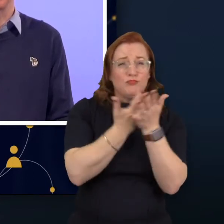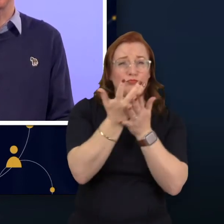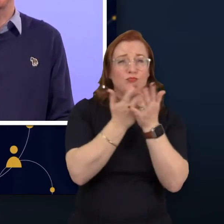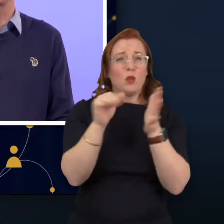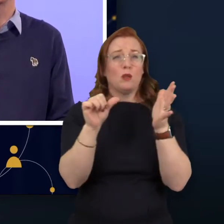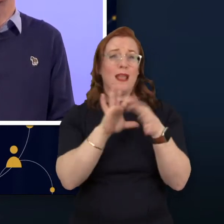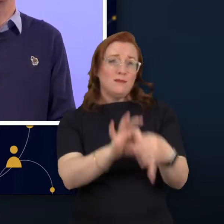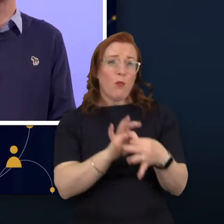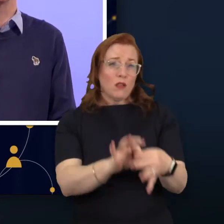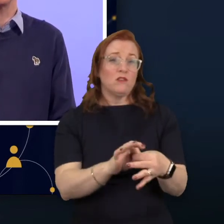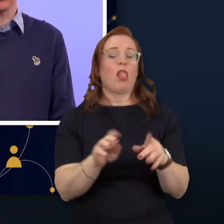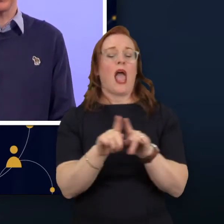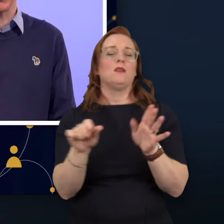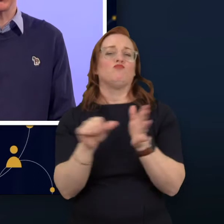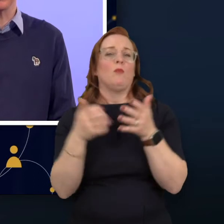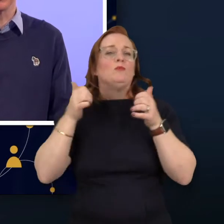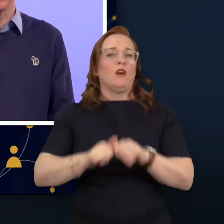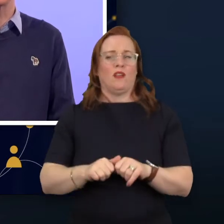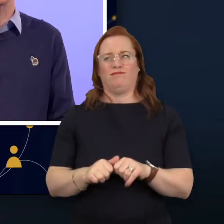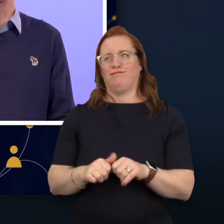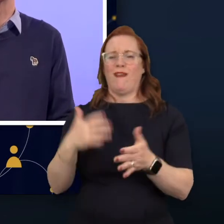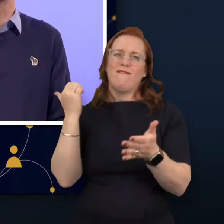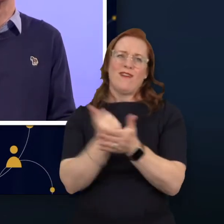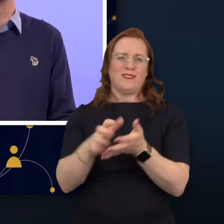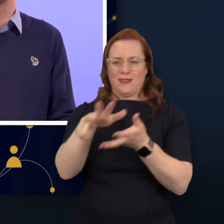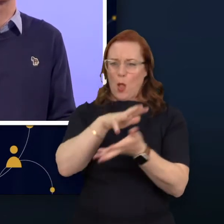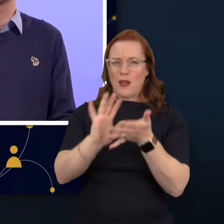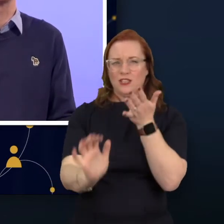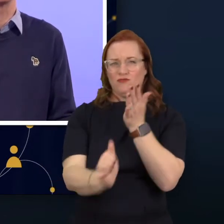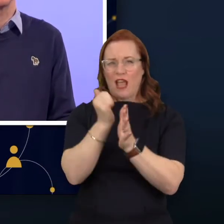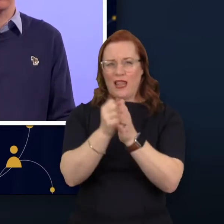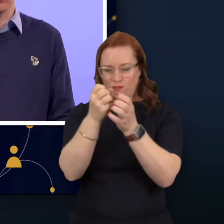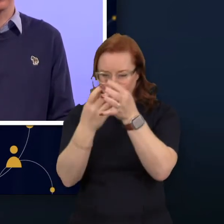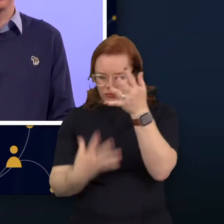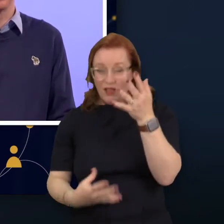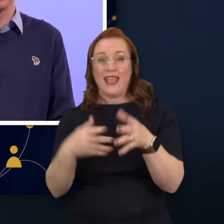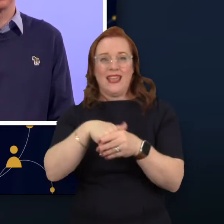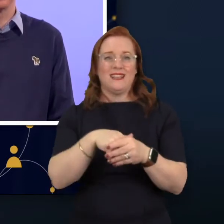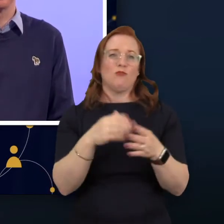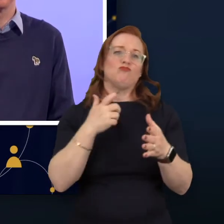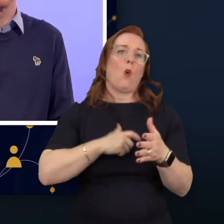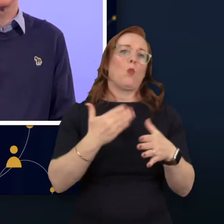ability. What a great combination of talents for a customer facing role.